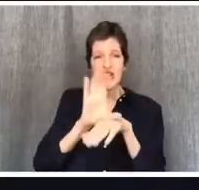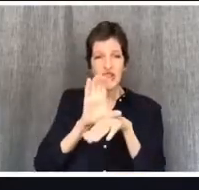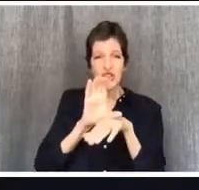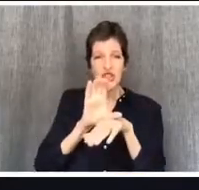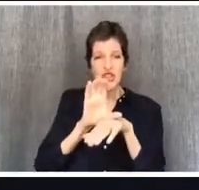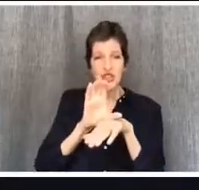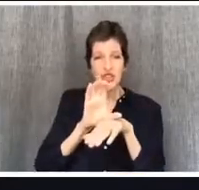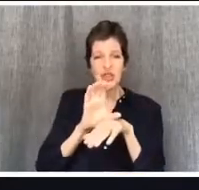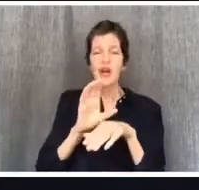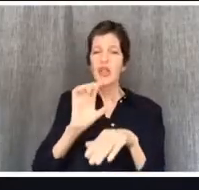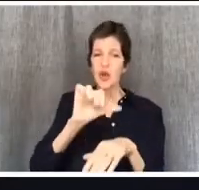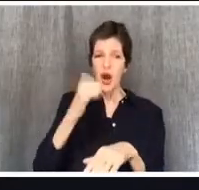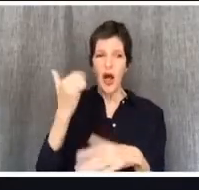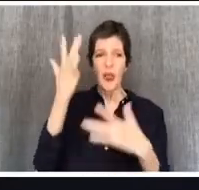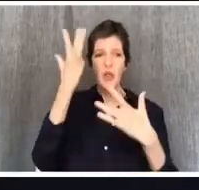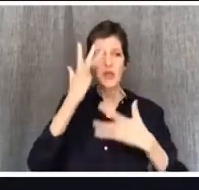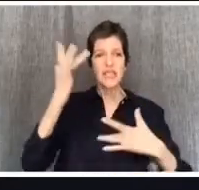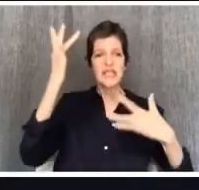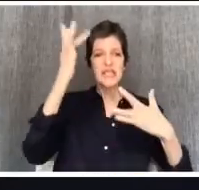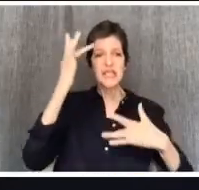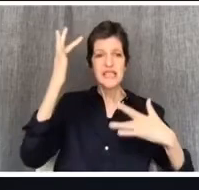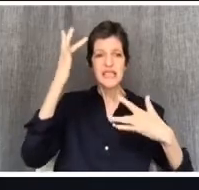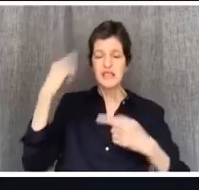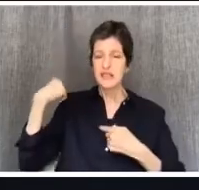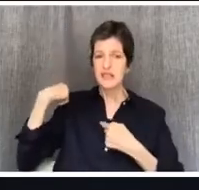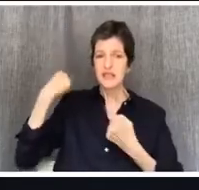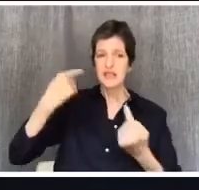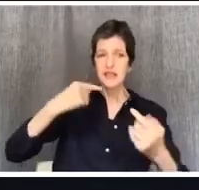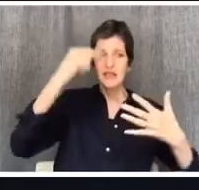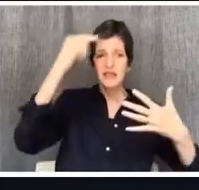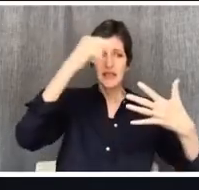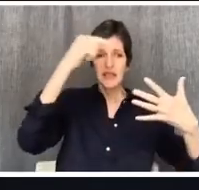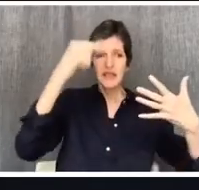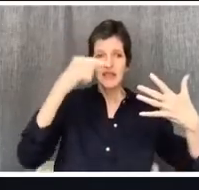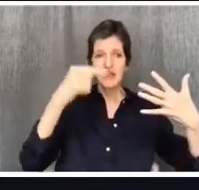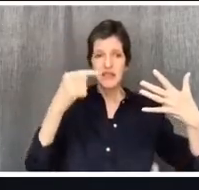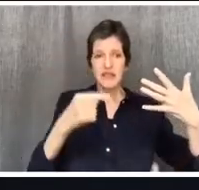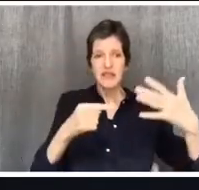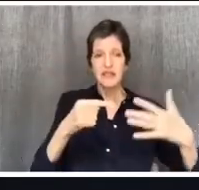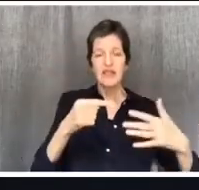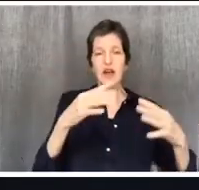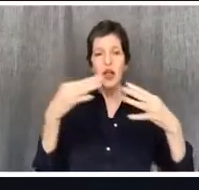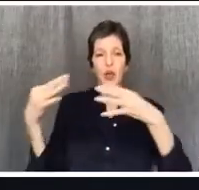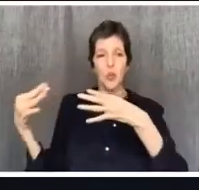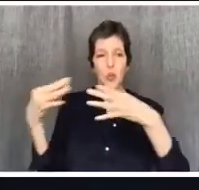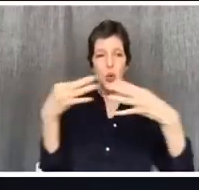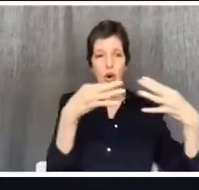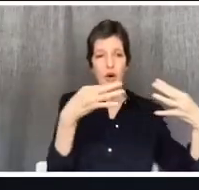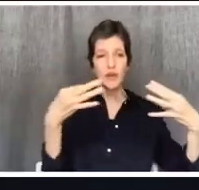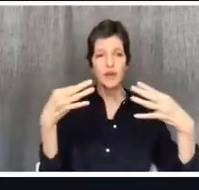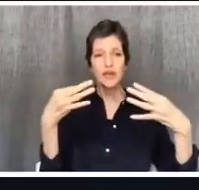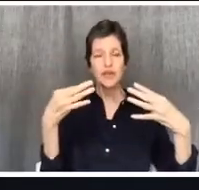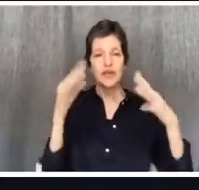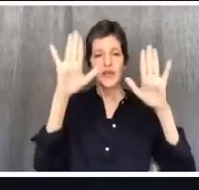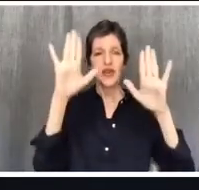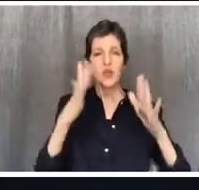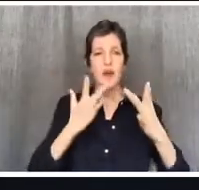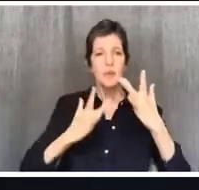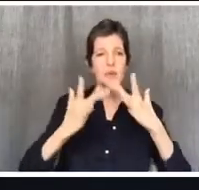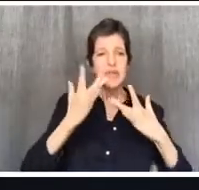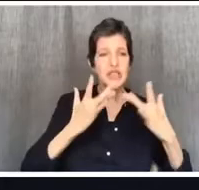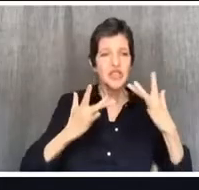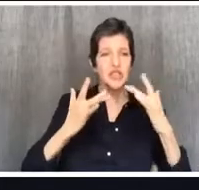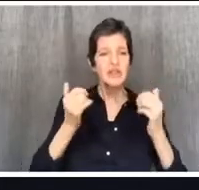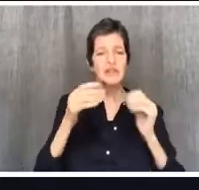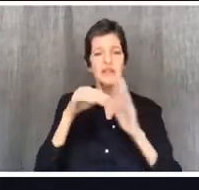church. The Spanish flu didn't beat the church. Polio didn't beat the church. World war one, world war two, the great depression, the great recession, and all